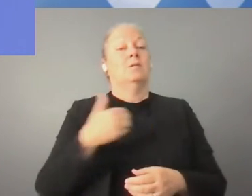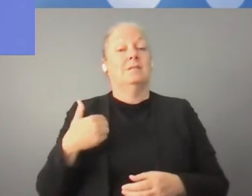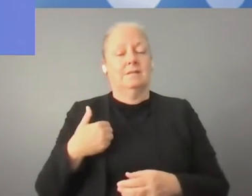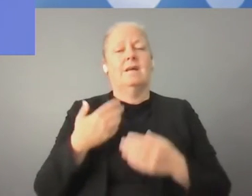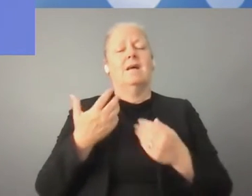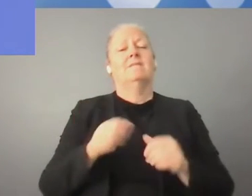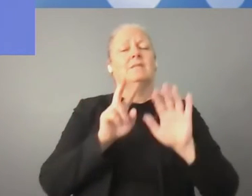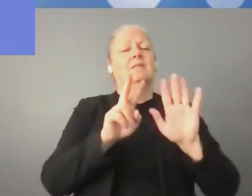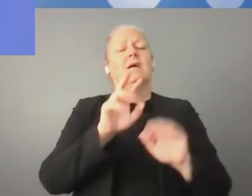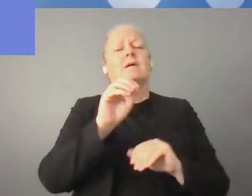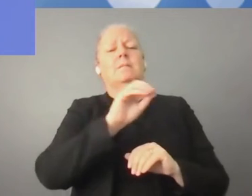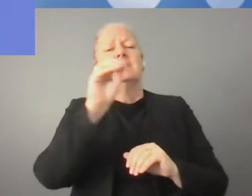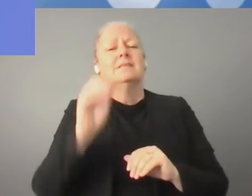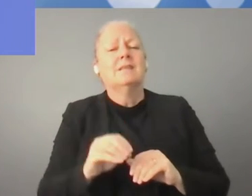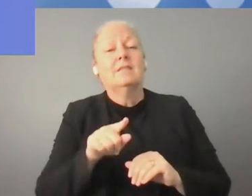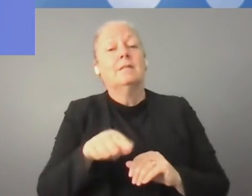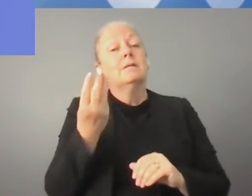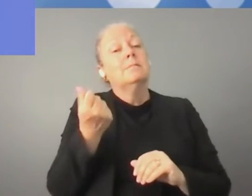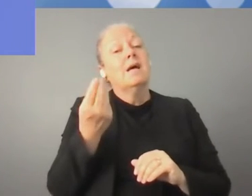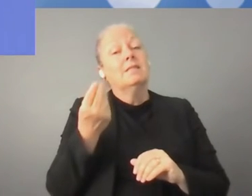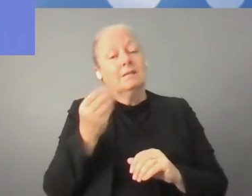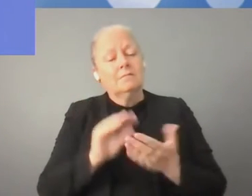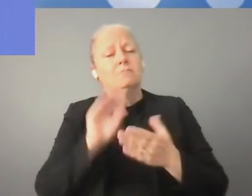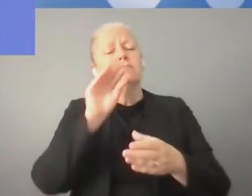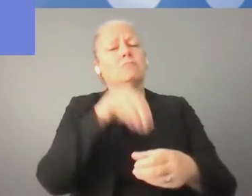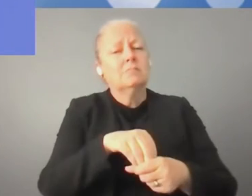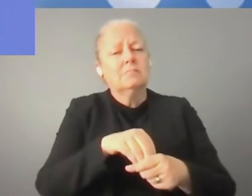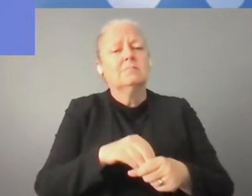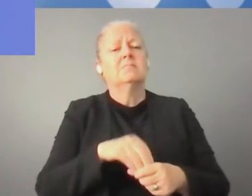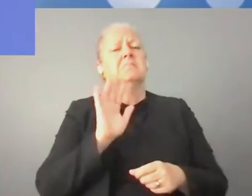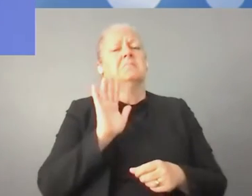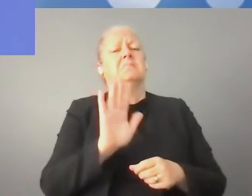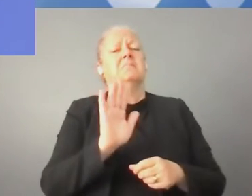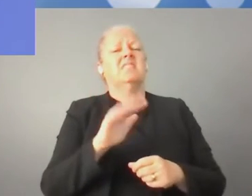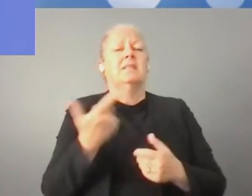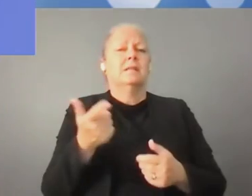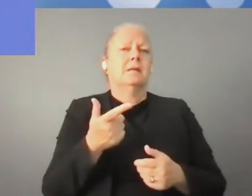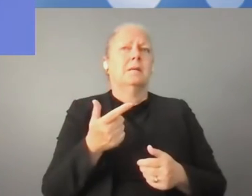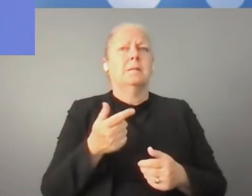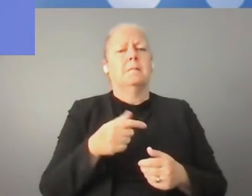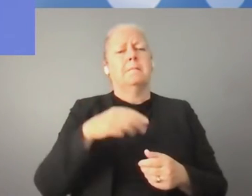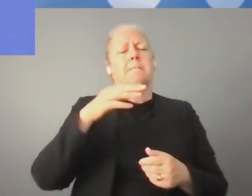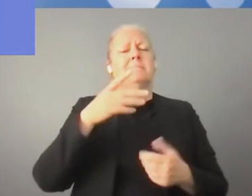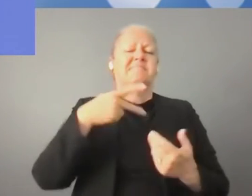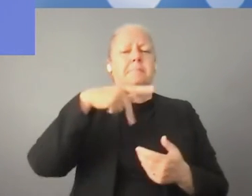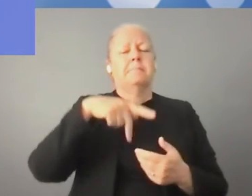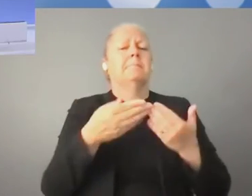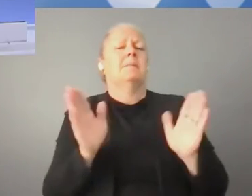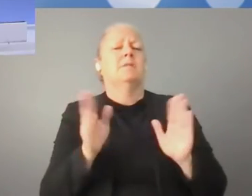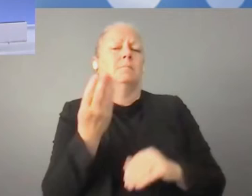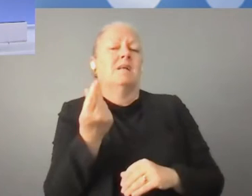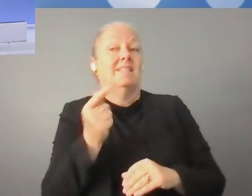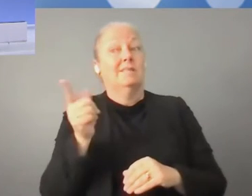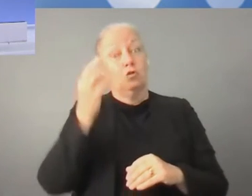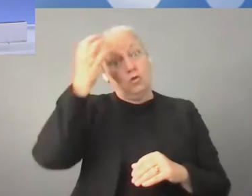the money invested on the venture capital market, they are public money. So it's really the support from the government is really